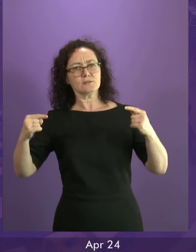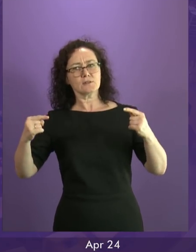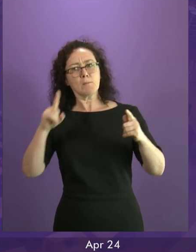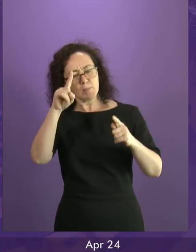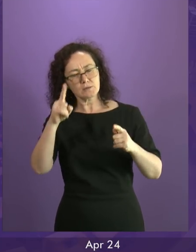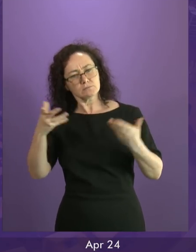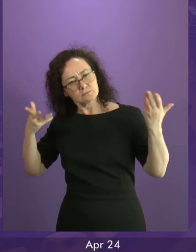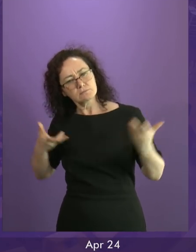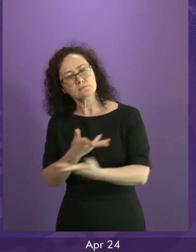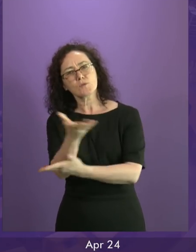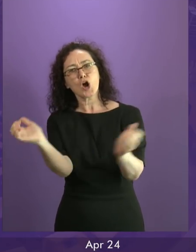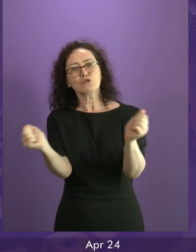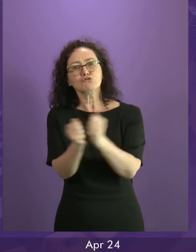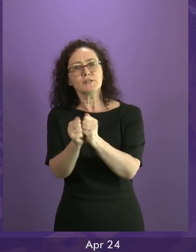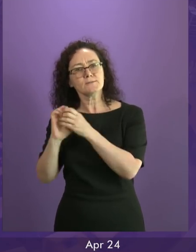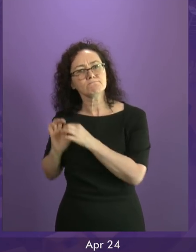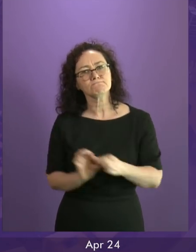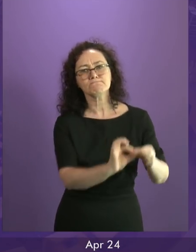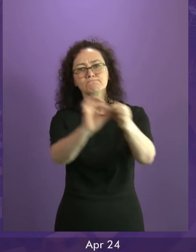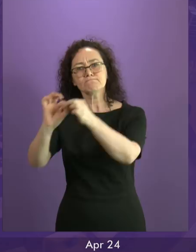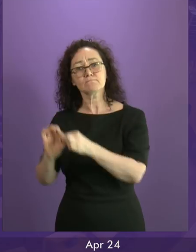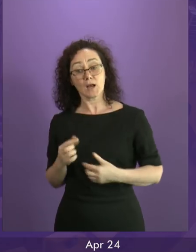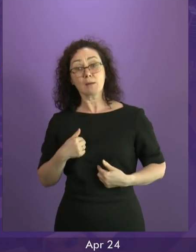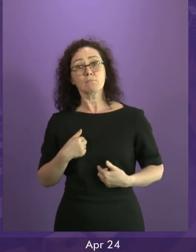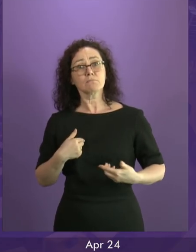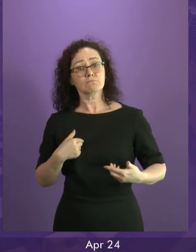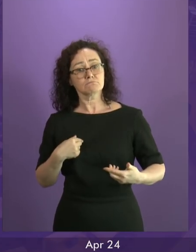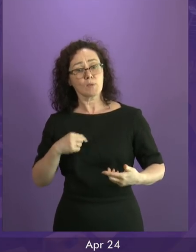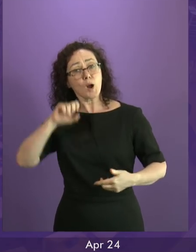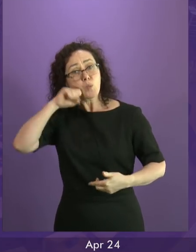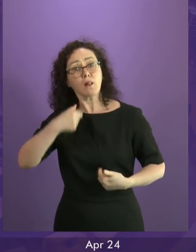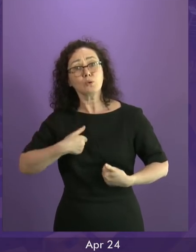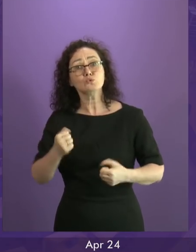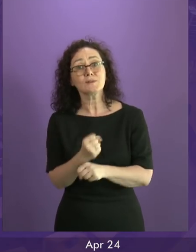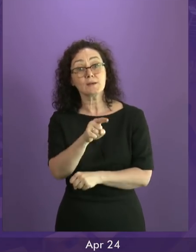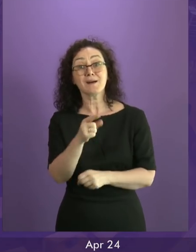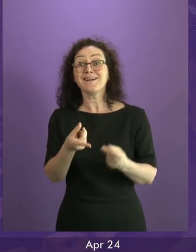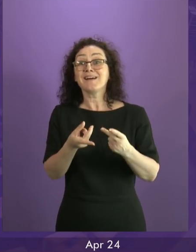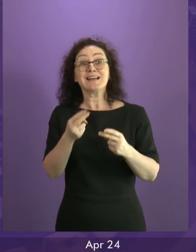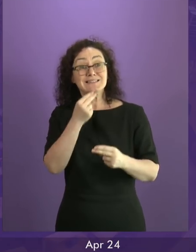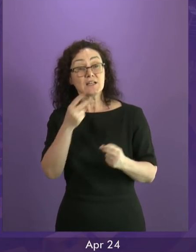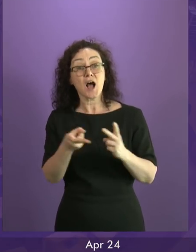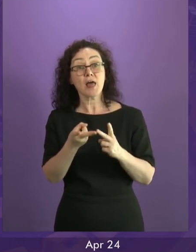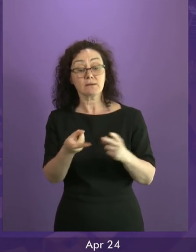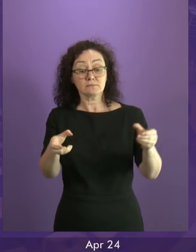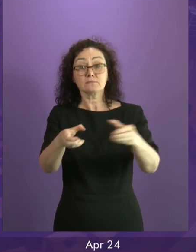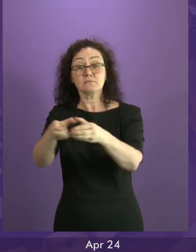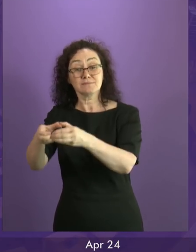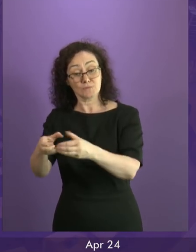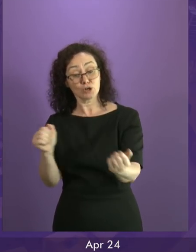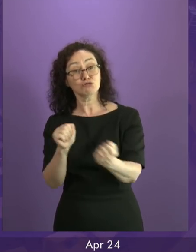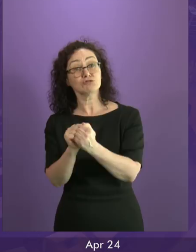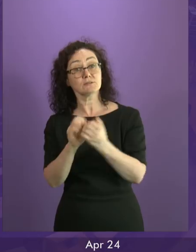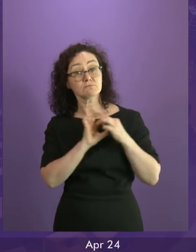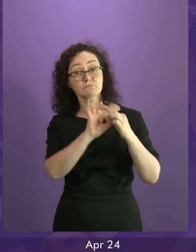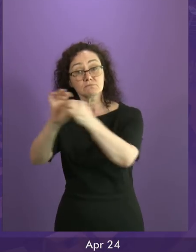common ground is. I am willing to do that. But we'll only make progress on that if the other parties are willing as well. time, I have